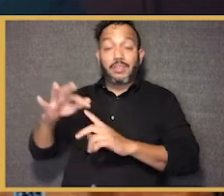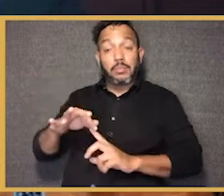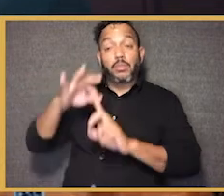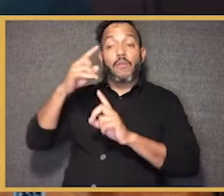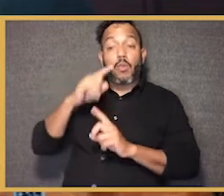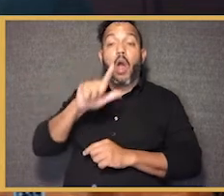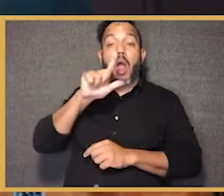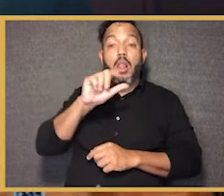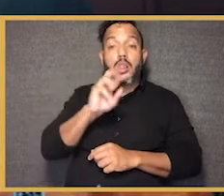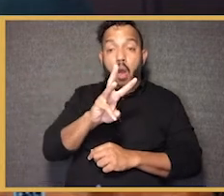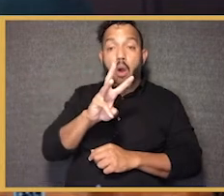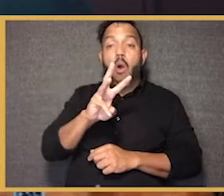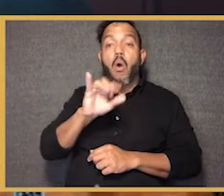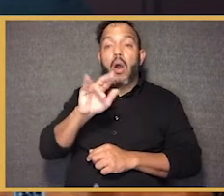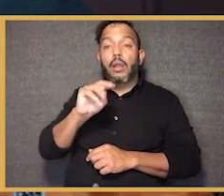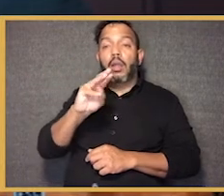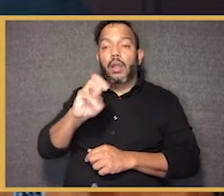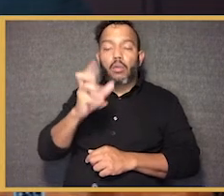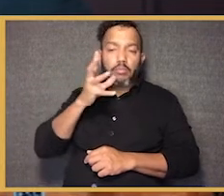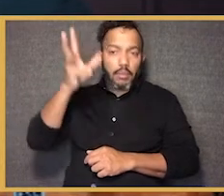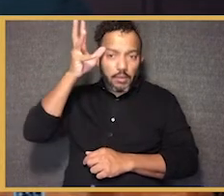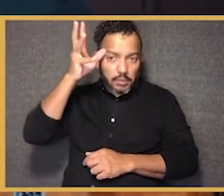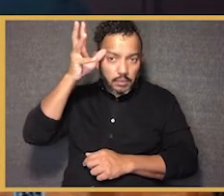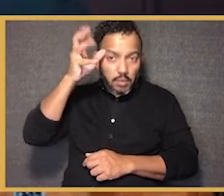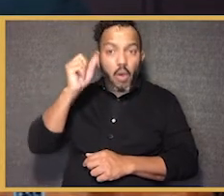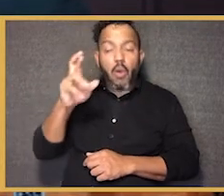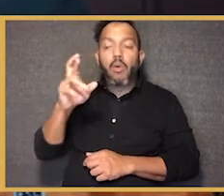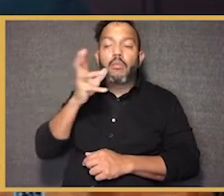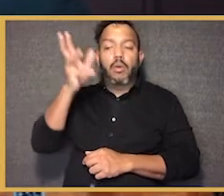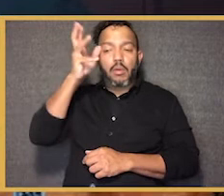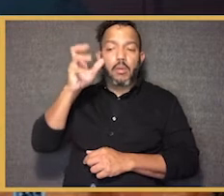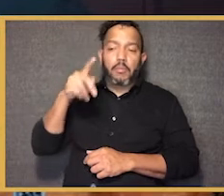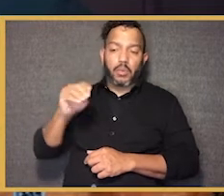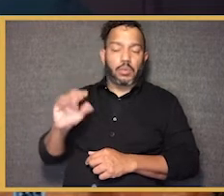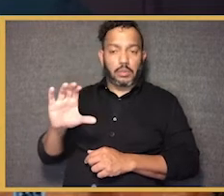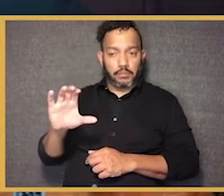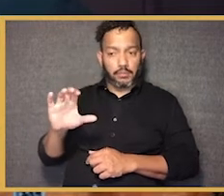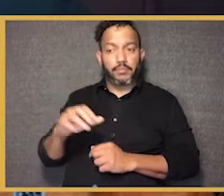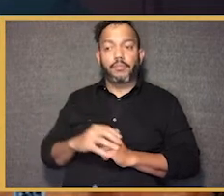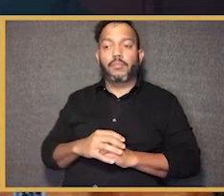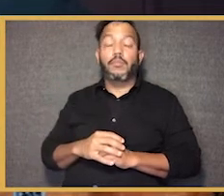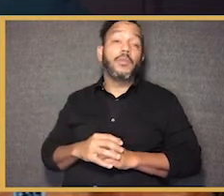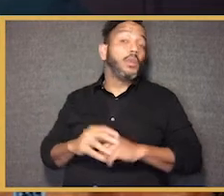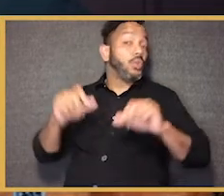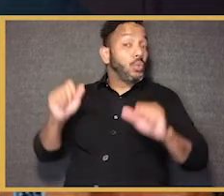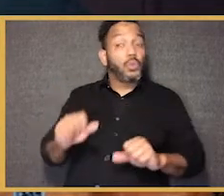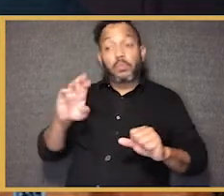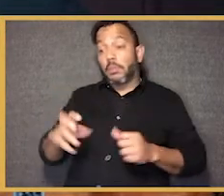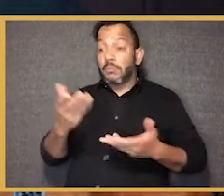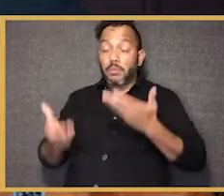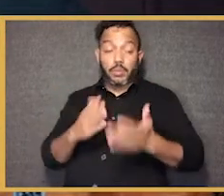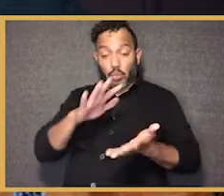particularly for low income parents and parents of color that they might not otherwise have. Now, that can